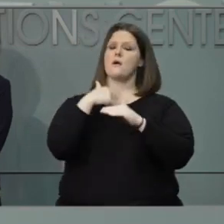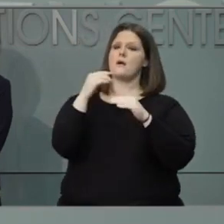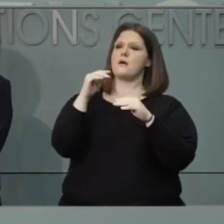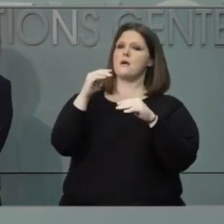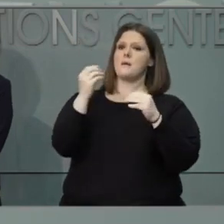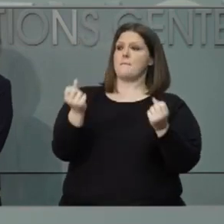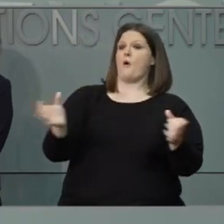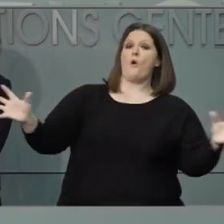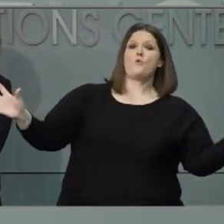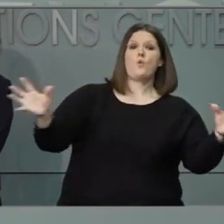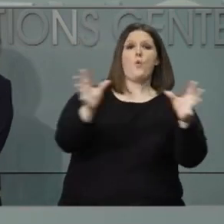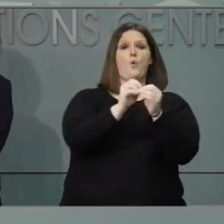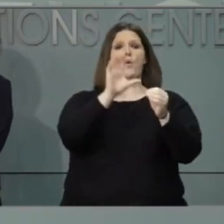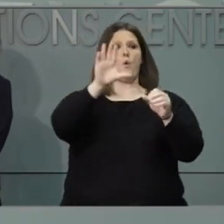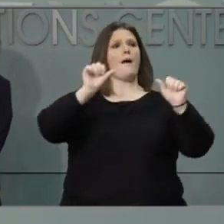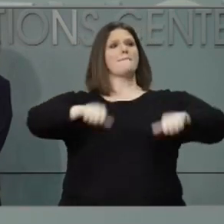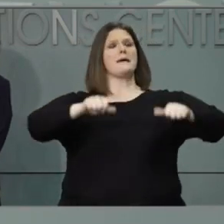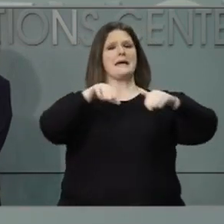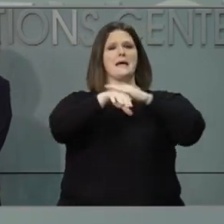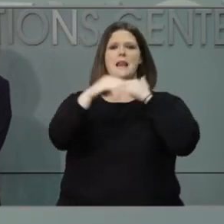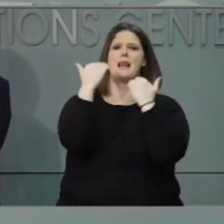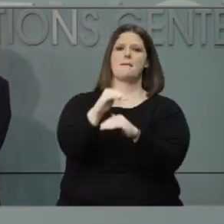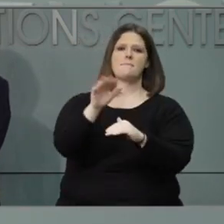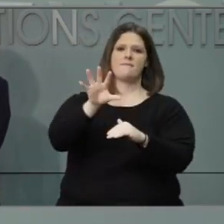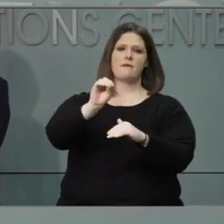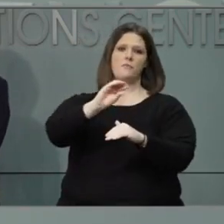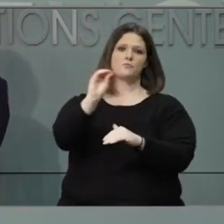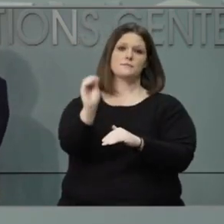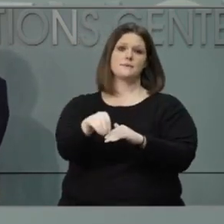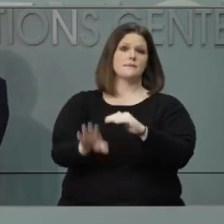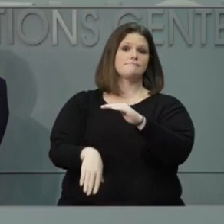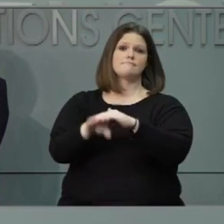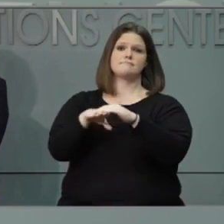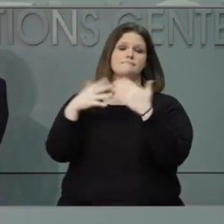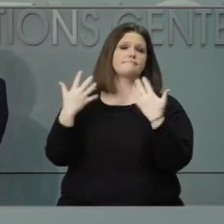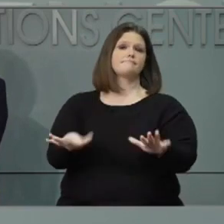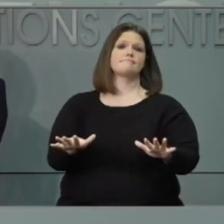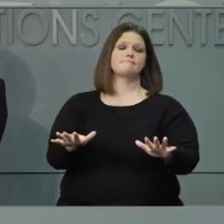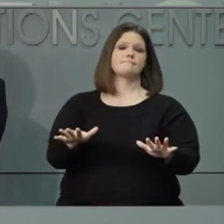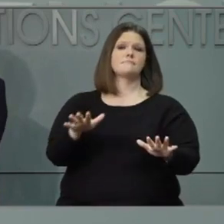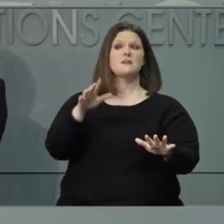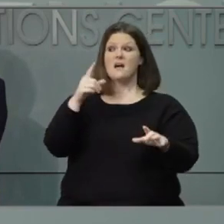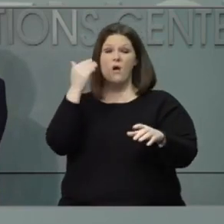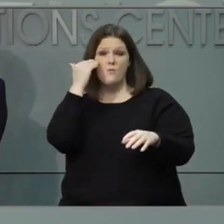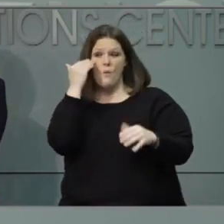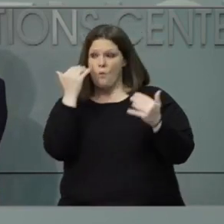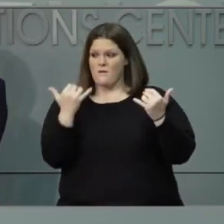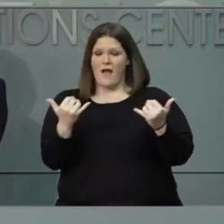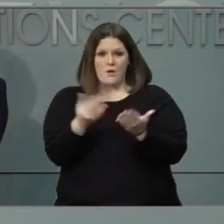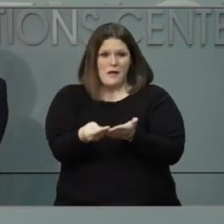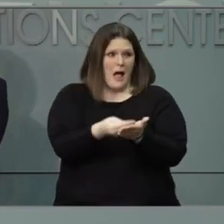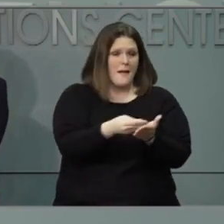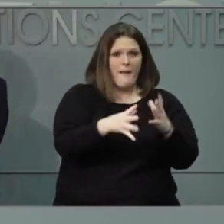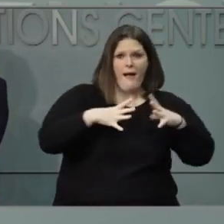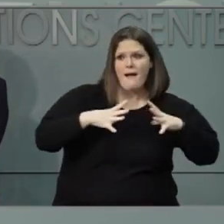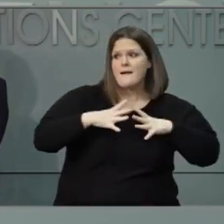and we need to, as we go into the shopping season for the holidays, make sure that we are not overcrowding our spaces. Masks